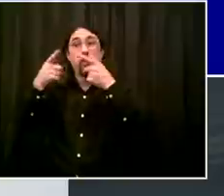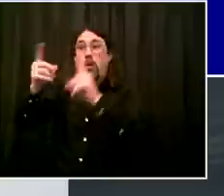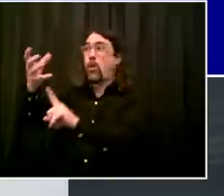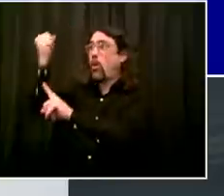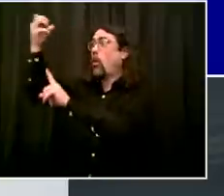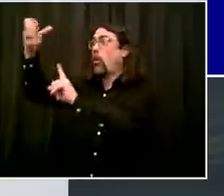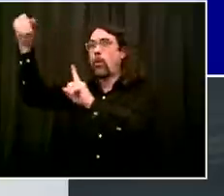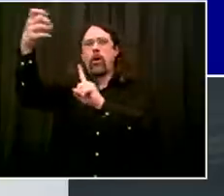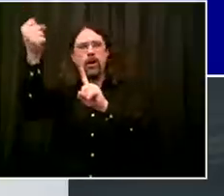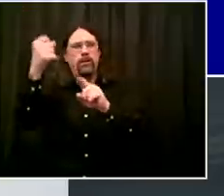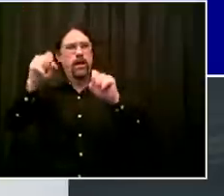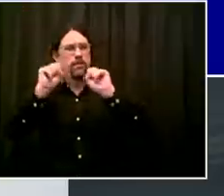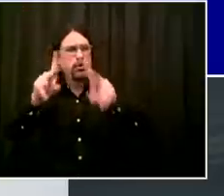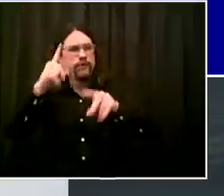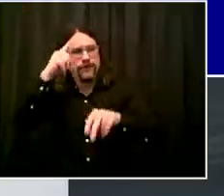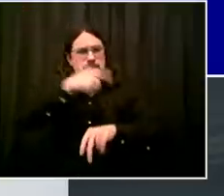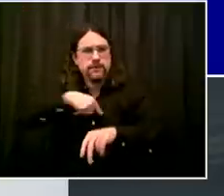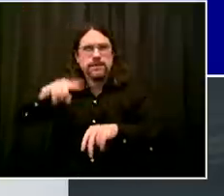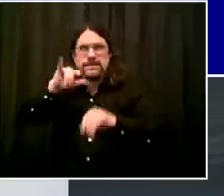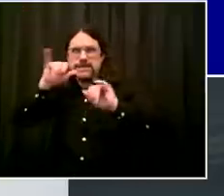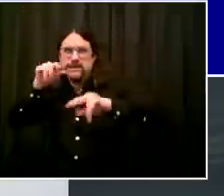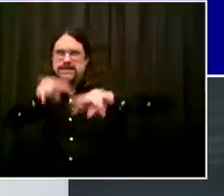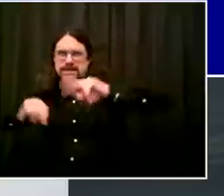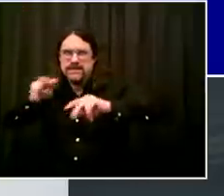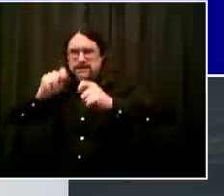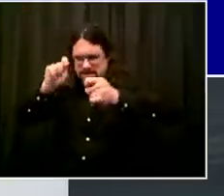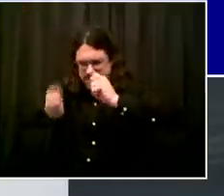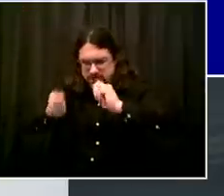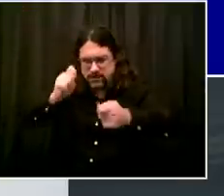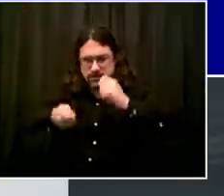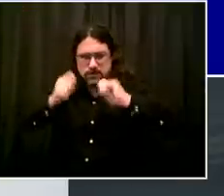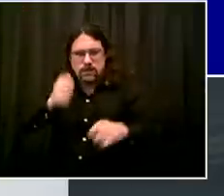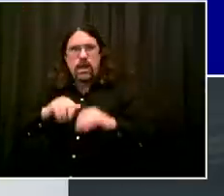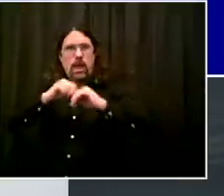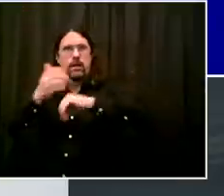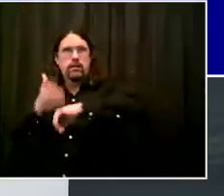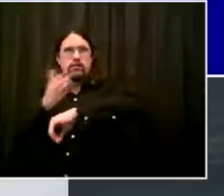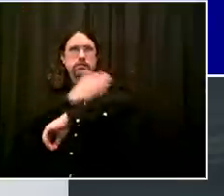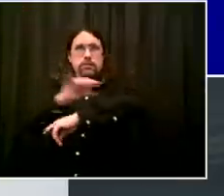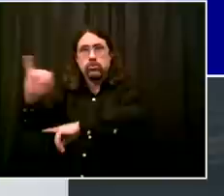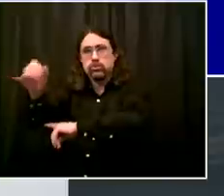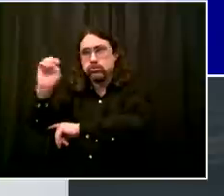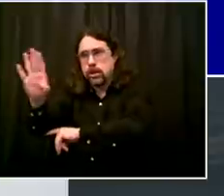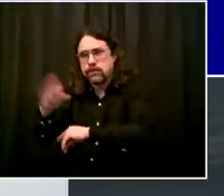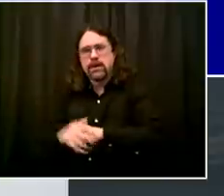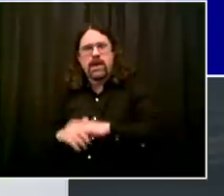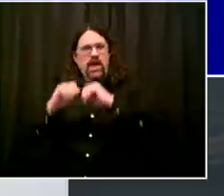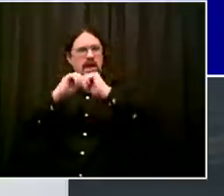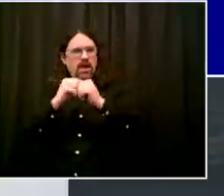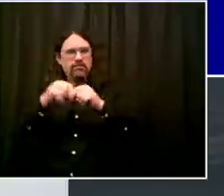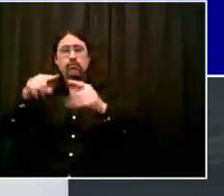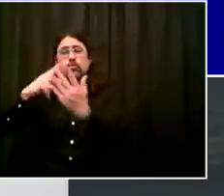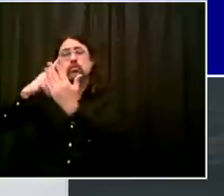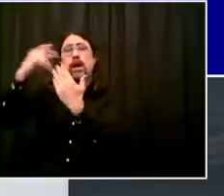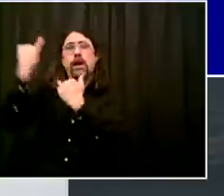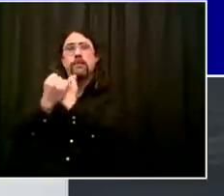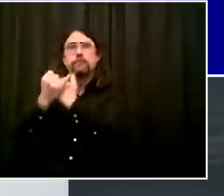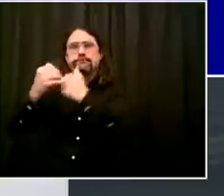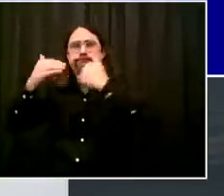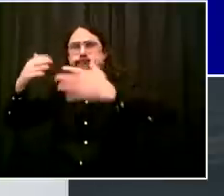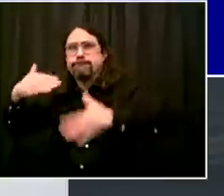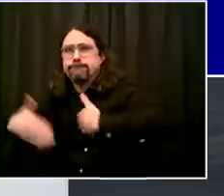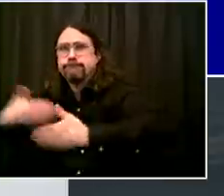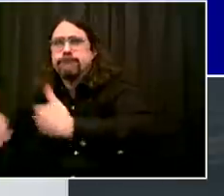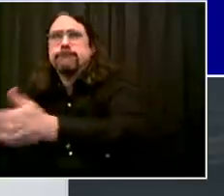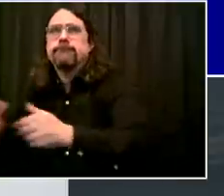And if we're going to bring back the city better and stronger, a lot of that will be construction on the infrastructure work that has